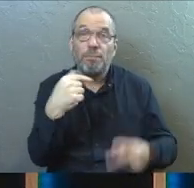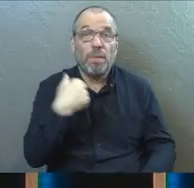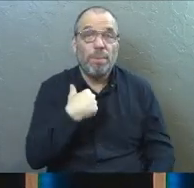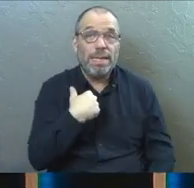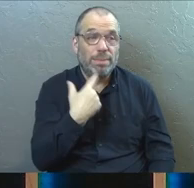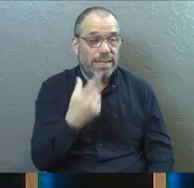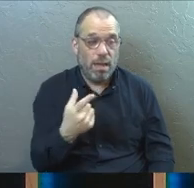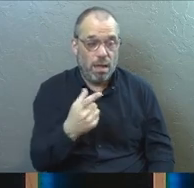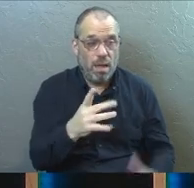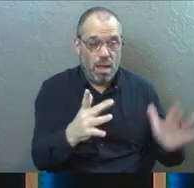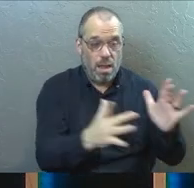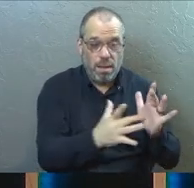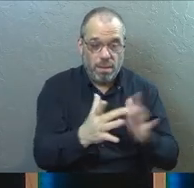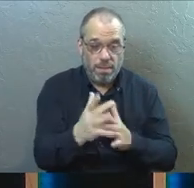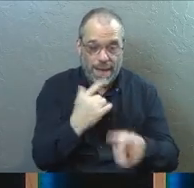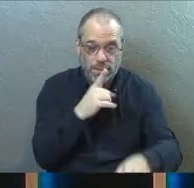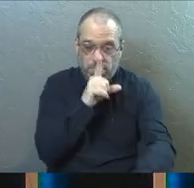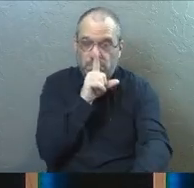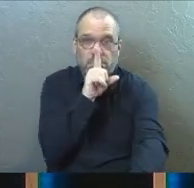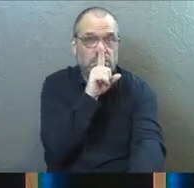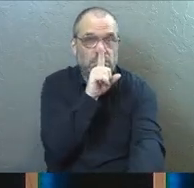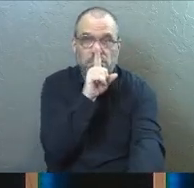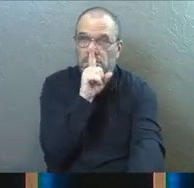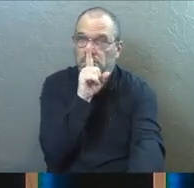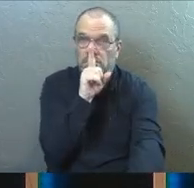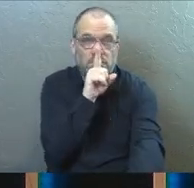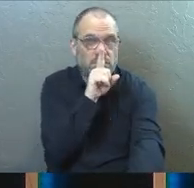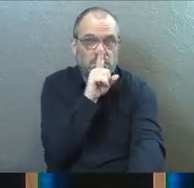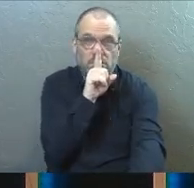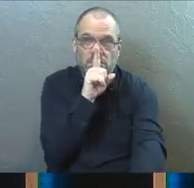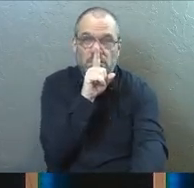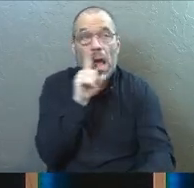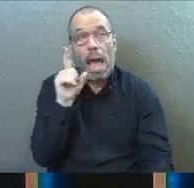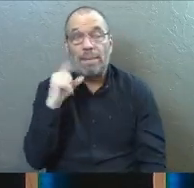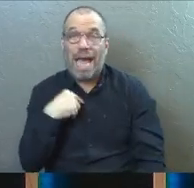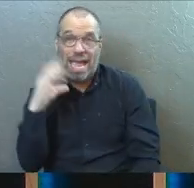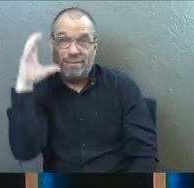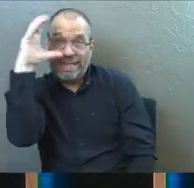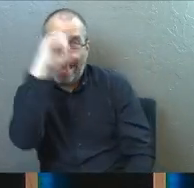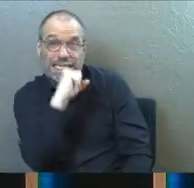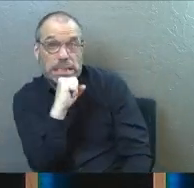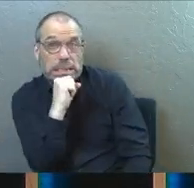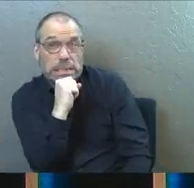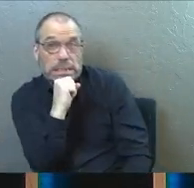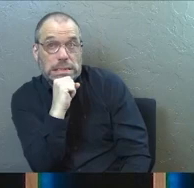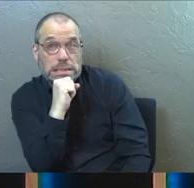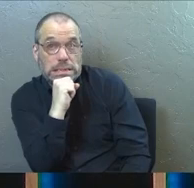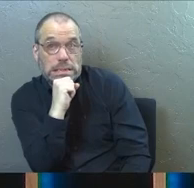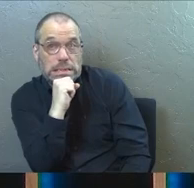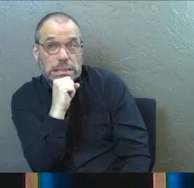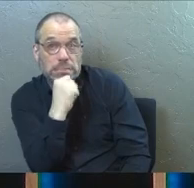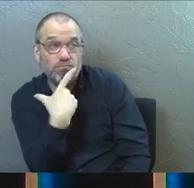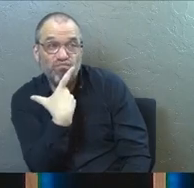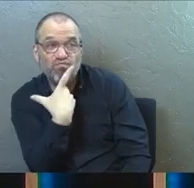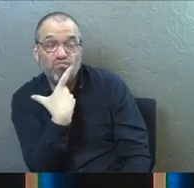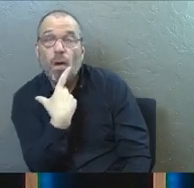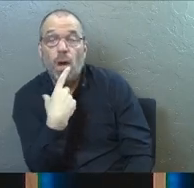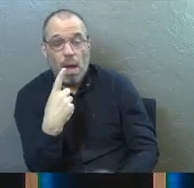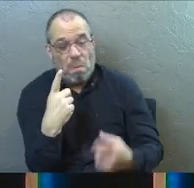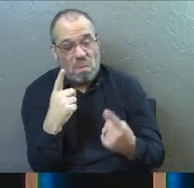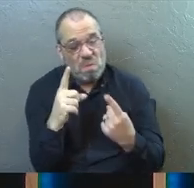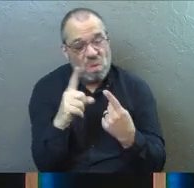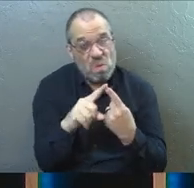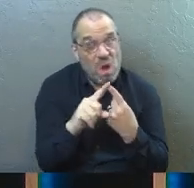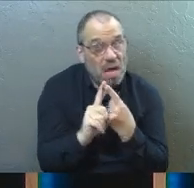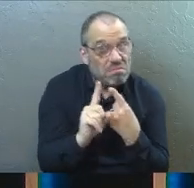tell you is that the text doesn't say. Um, I've got guesses for you. Um, one